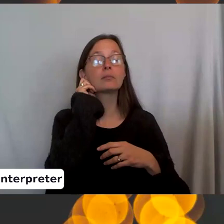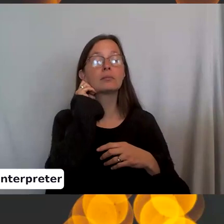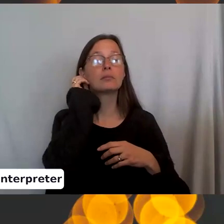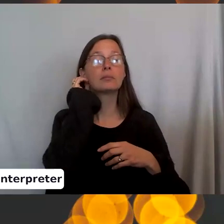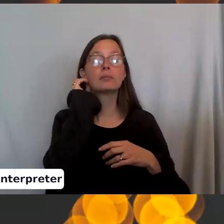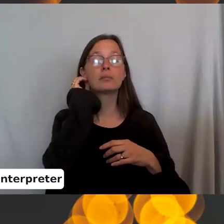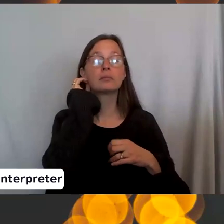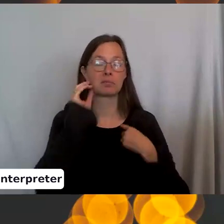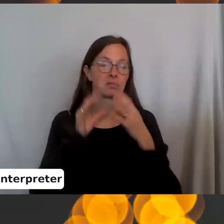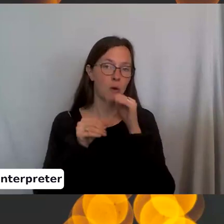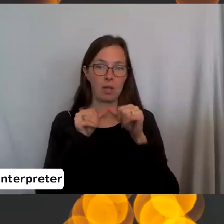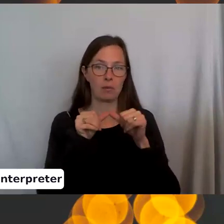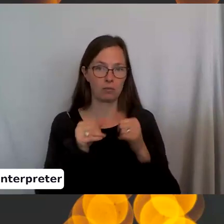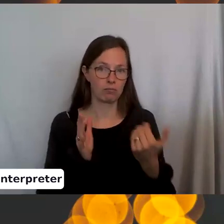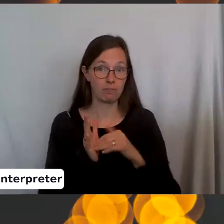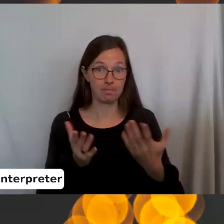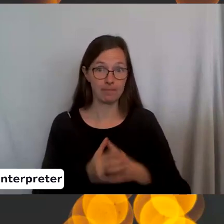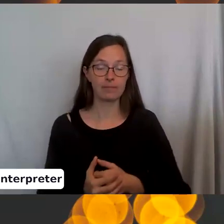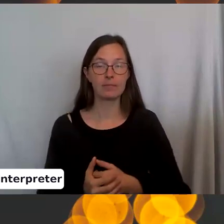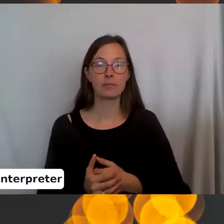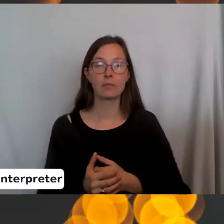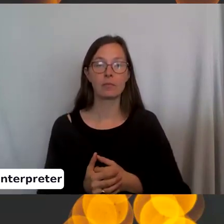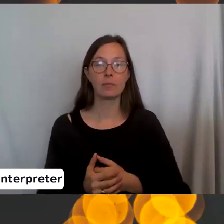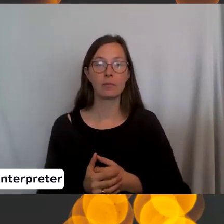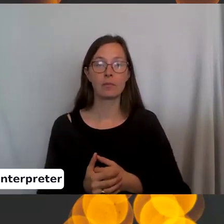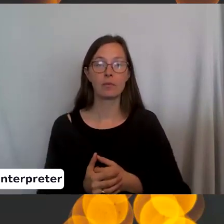So I'm just going to keep doing it. So here we go again. Through,